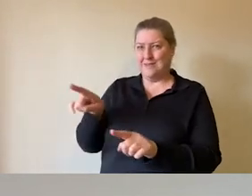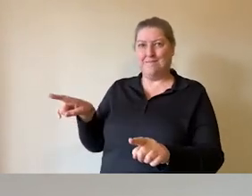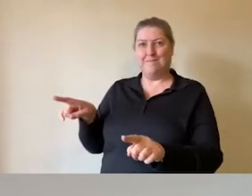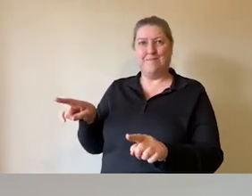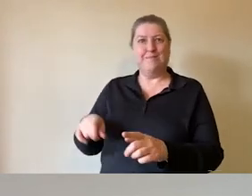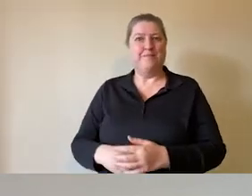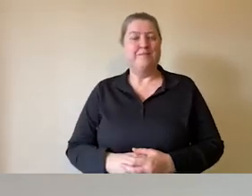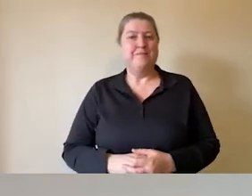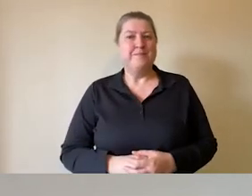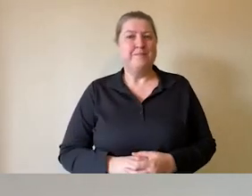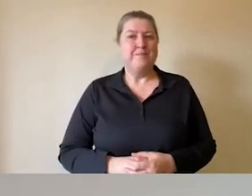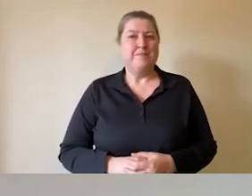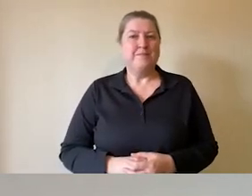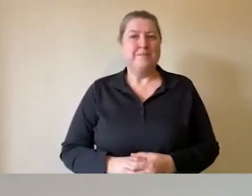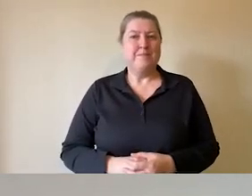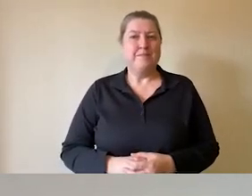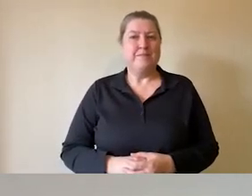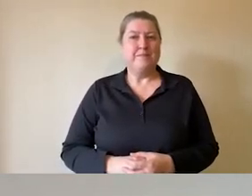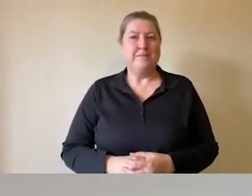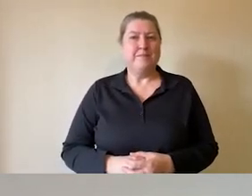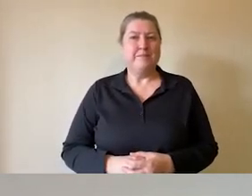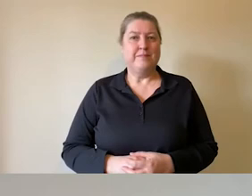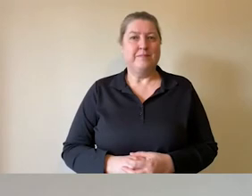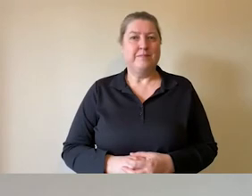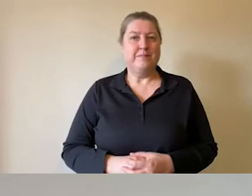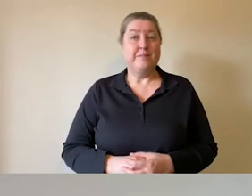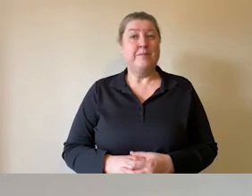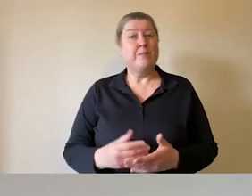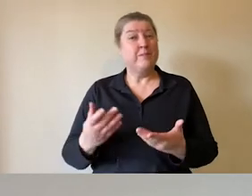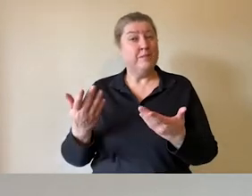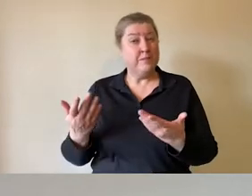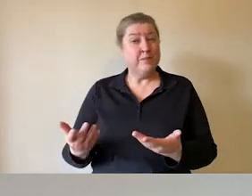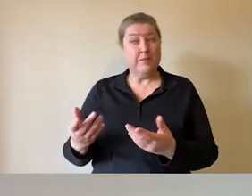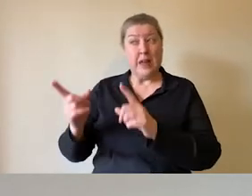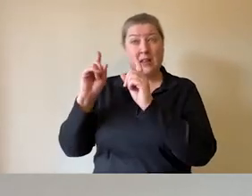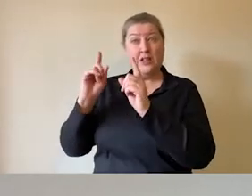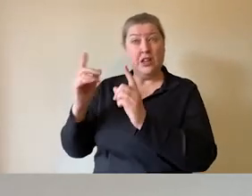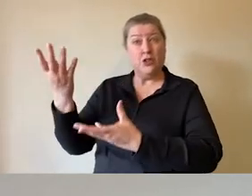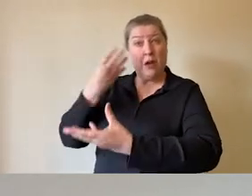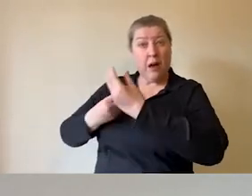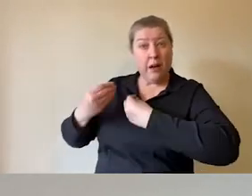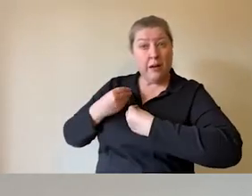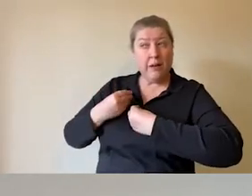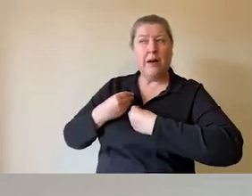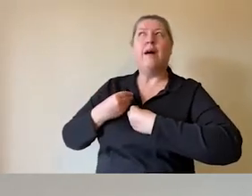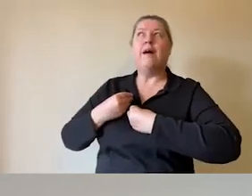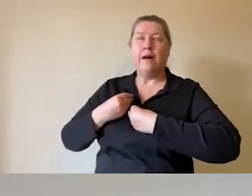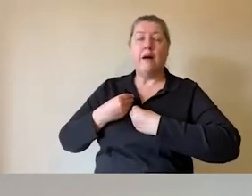that particular audience. In addition, we'd heard from teachers that one of the things they like to have